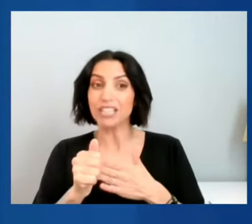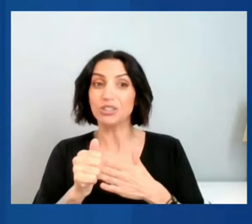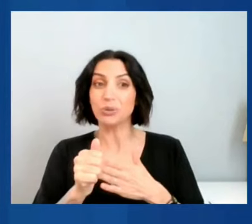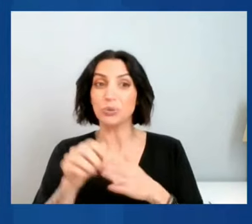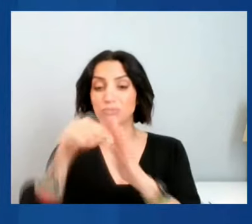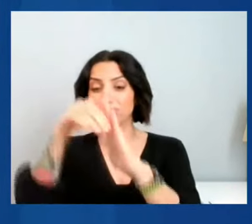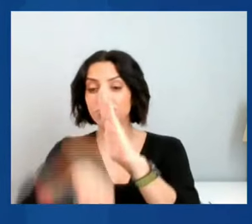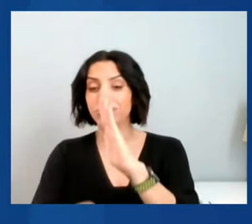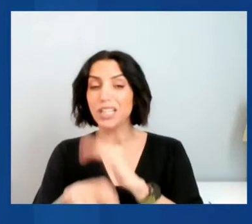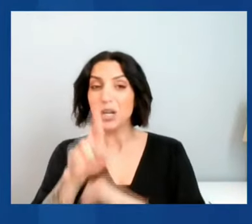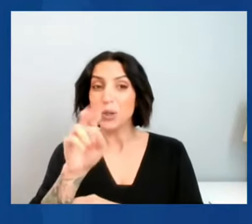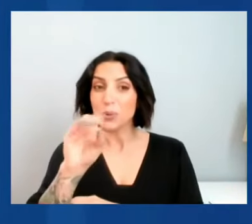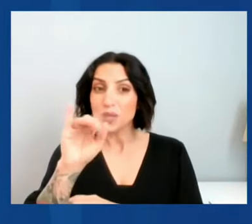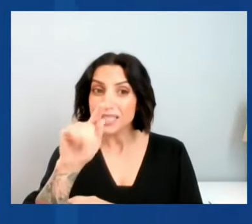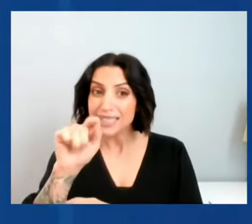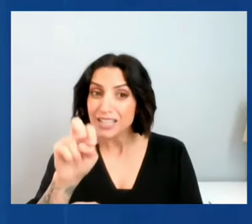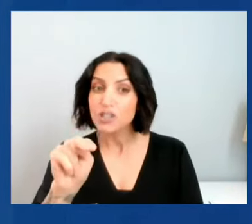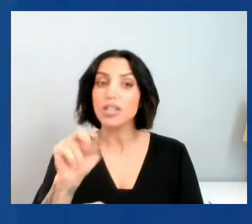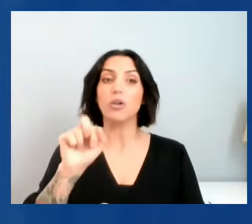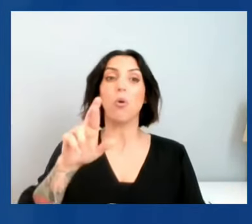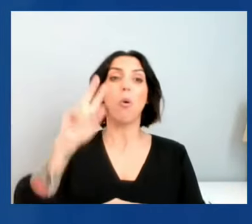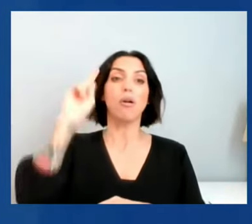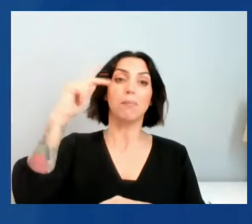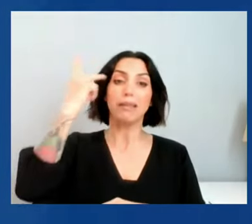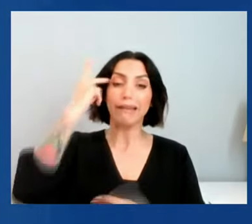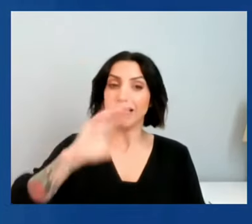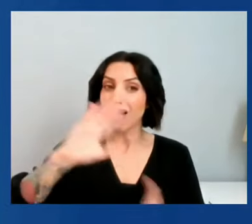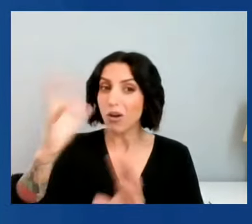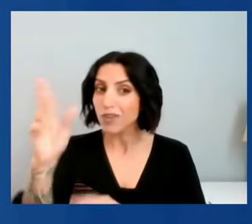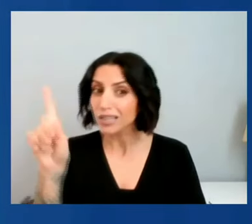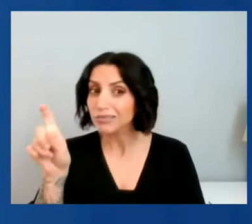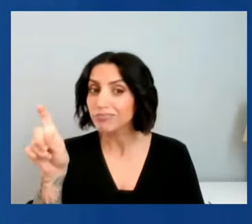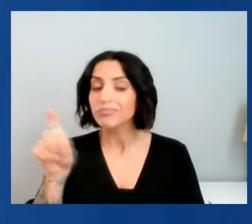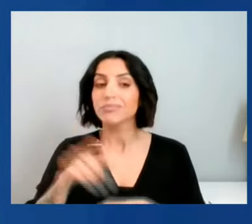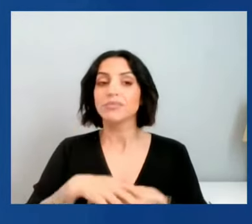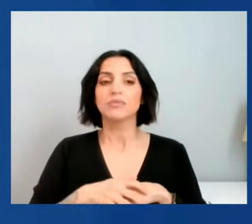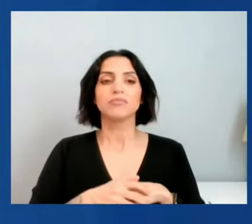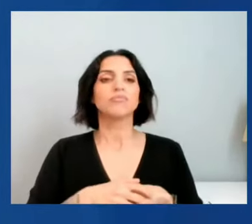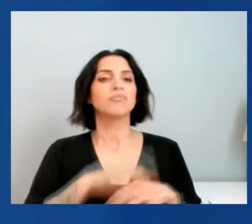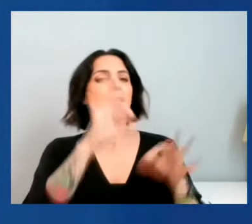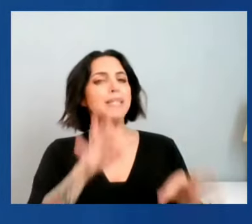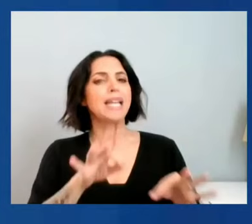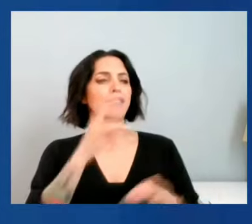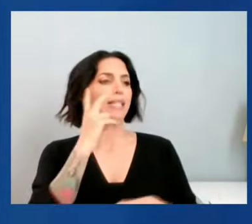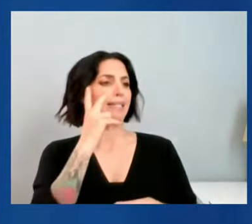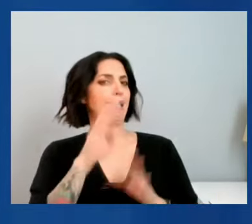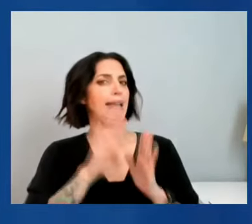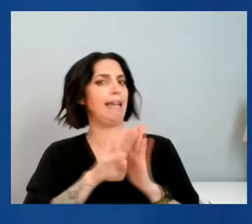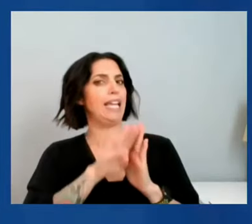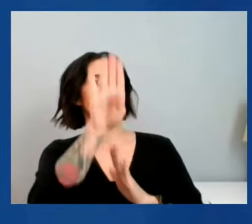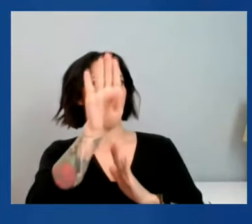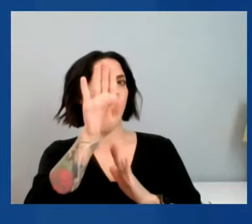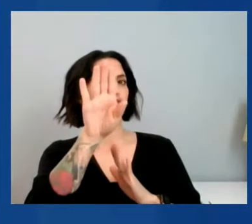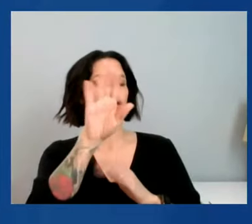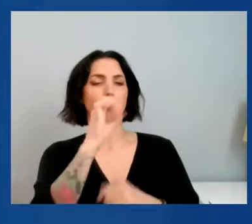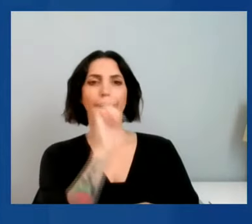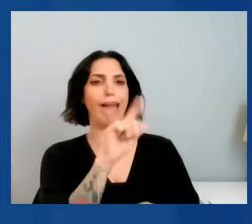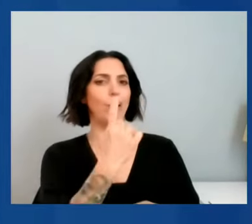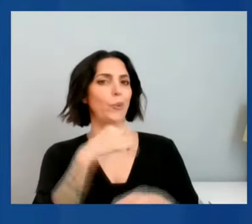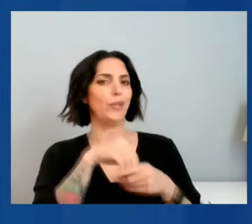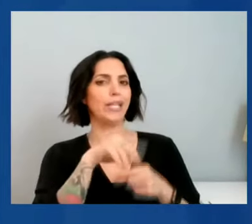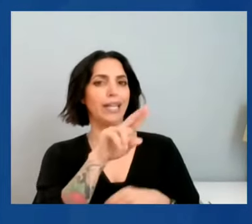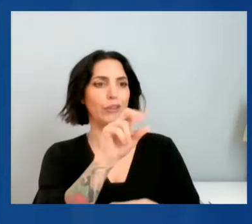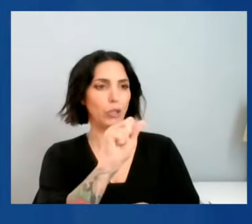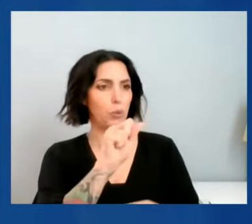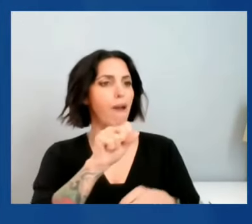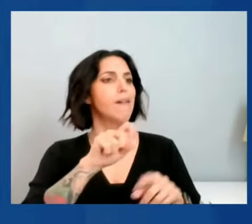Well, we're certainly seeing high inflation and not just in the United States, around